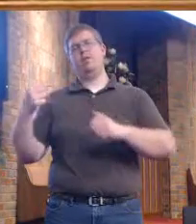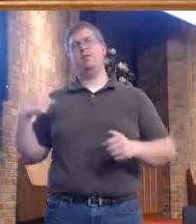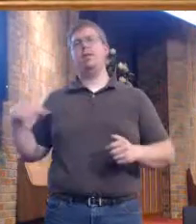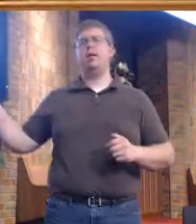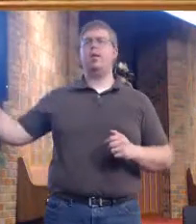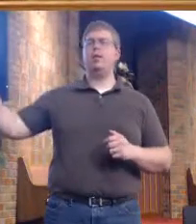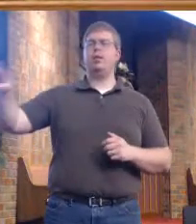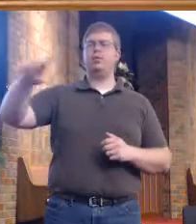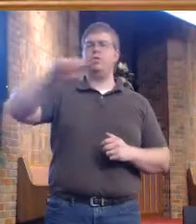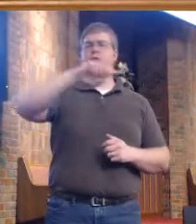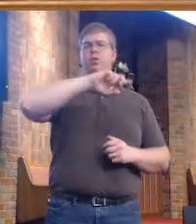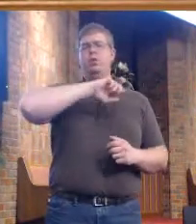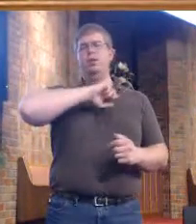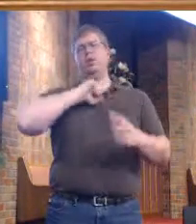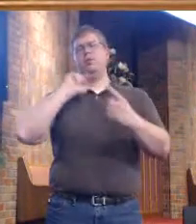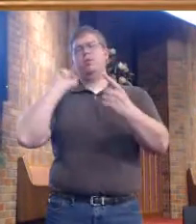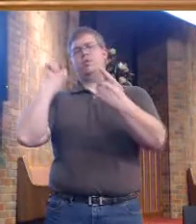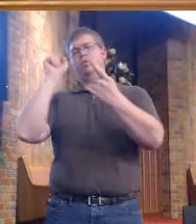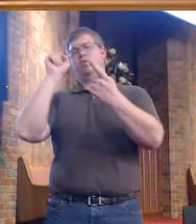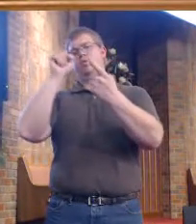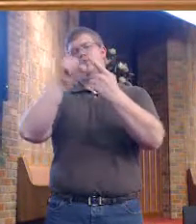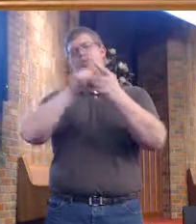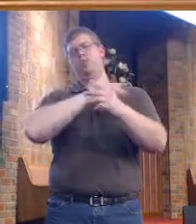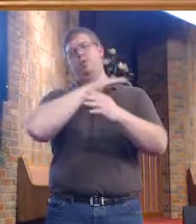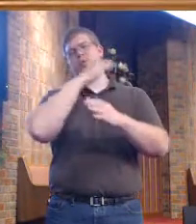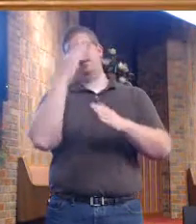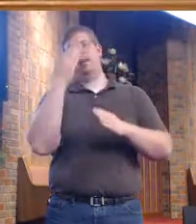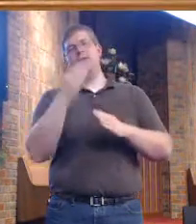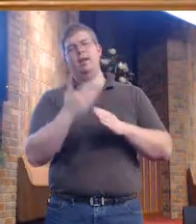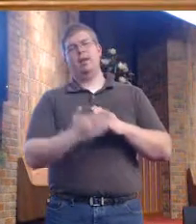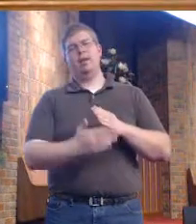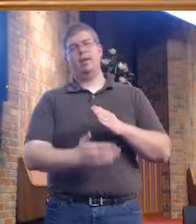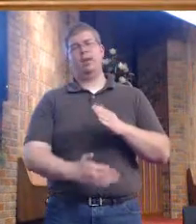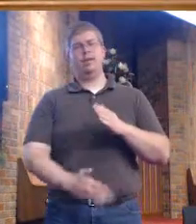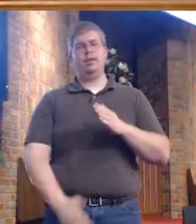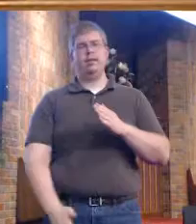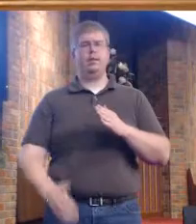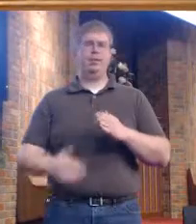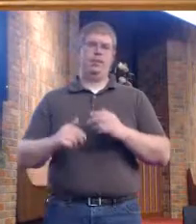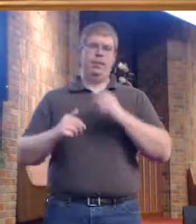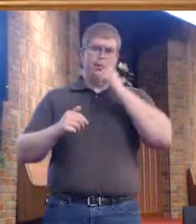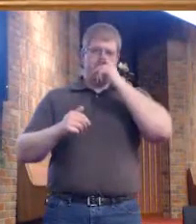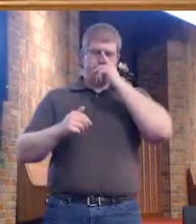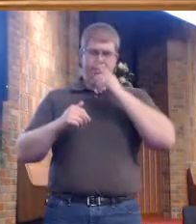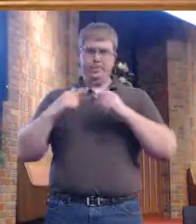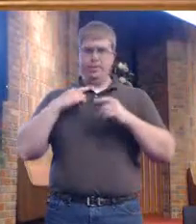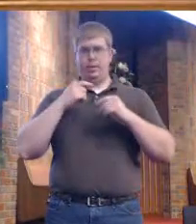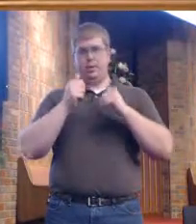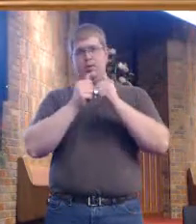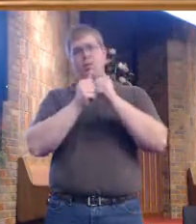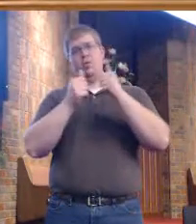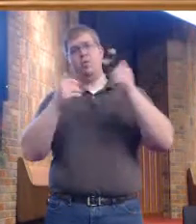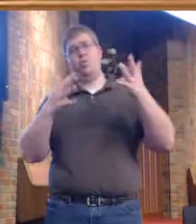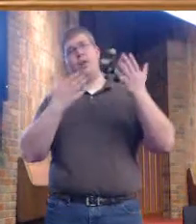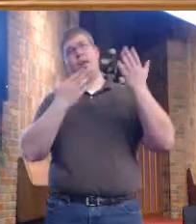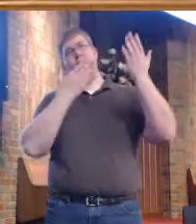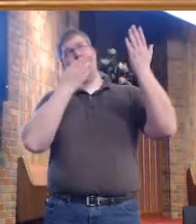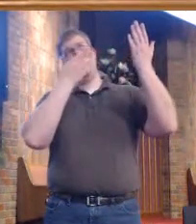until the end. Without